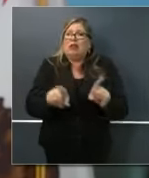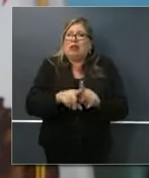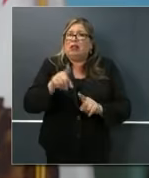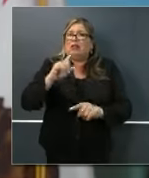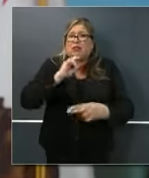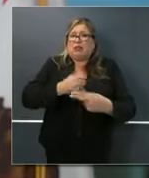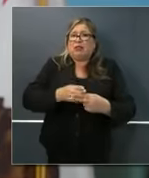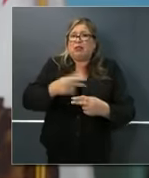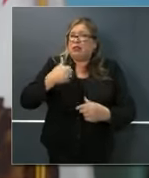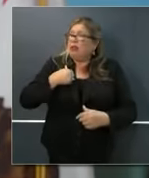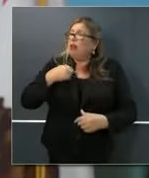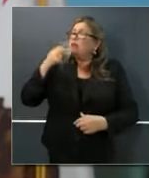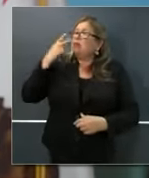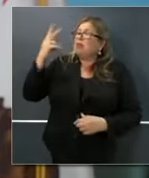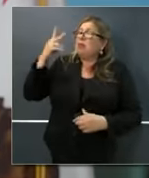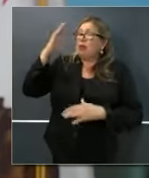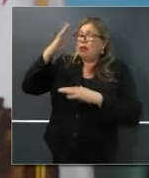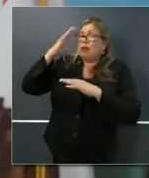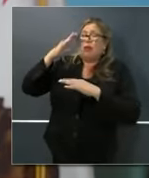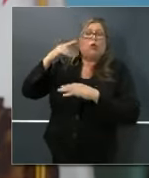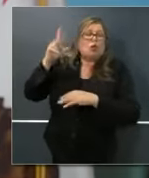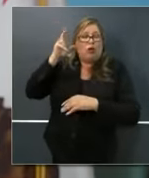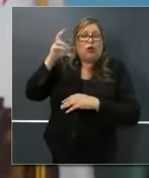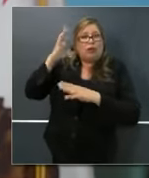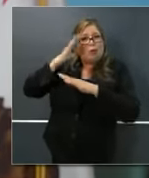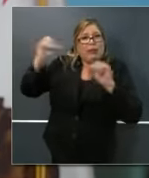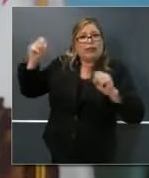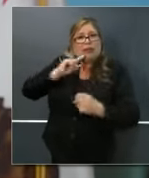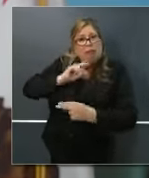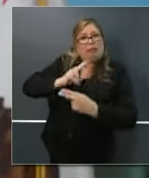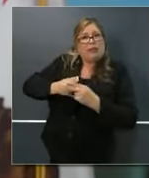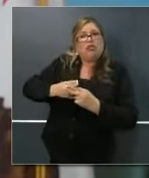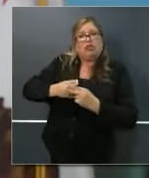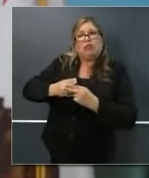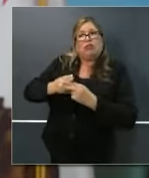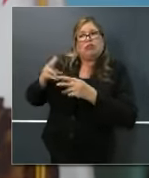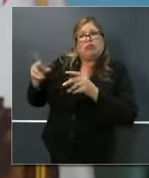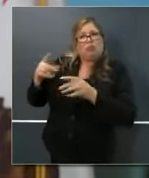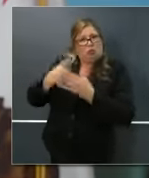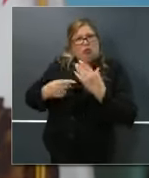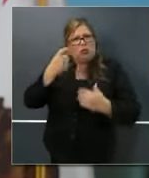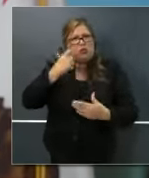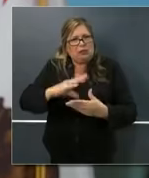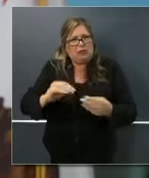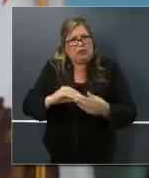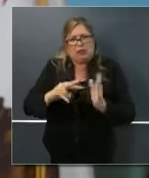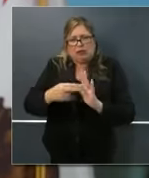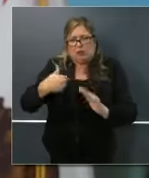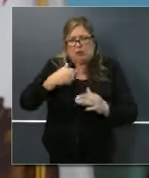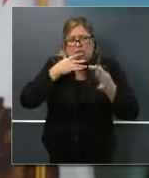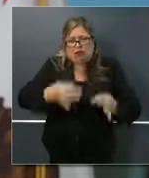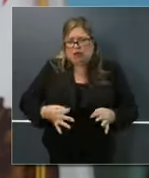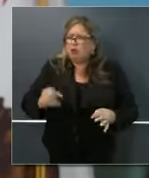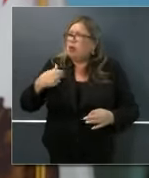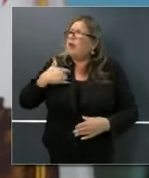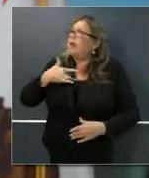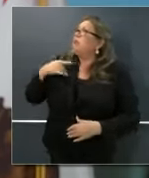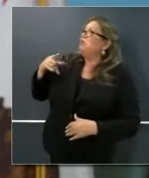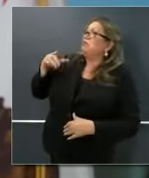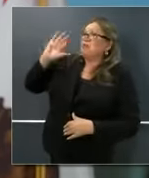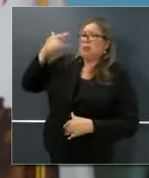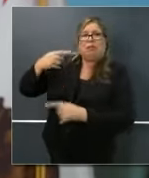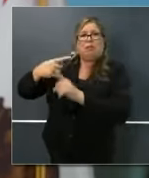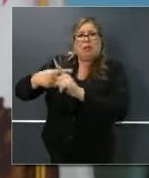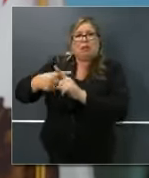And that was, as I said, encouraging. So I don't know what will be said tonight. And I also caution, as I said just in the